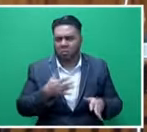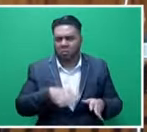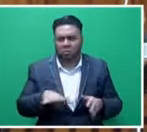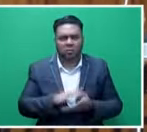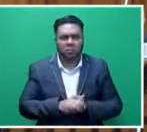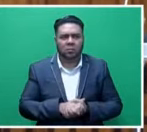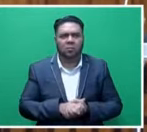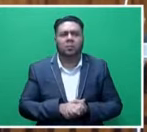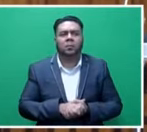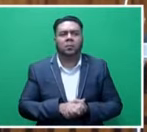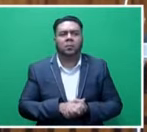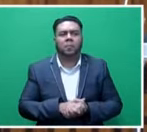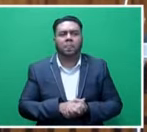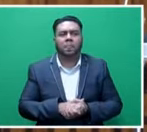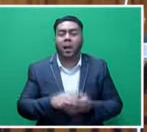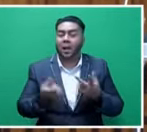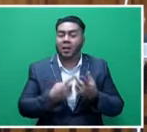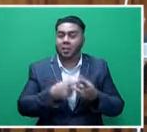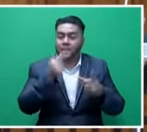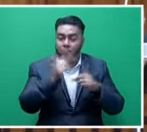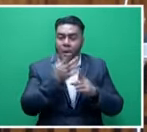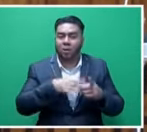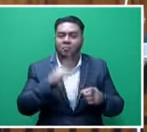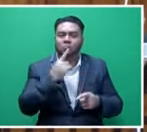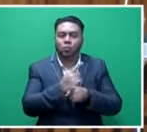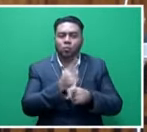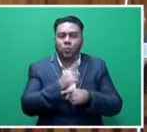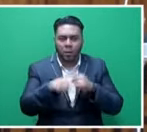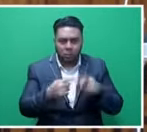debate. Mr. Speaker, sir, the other point I wish to also make